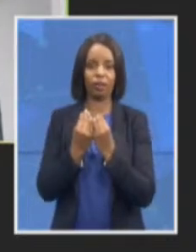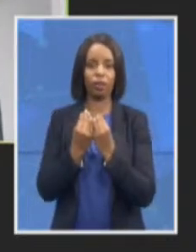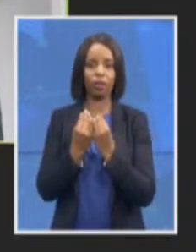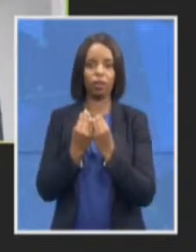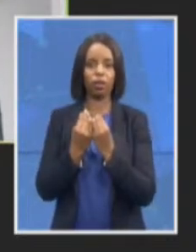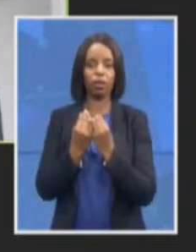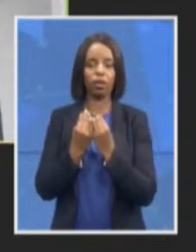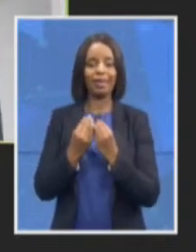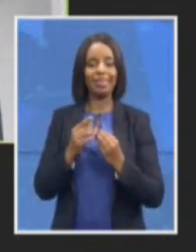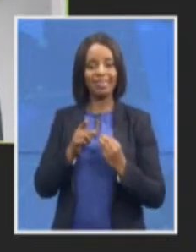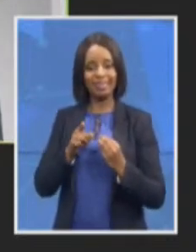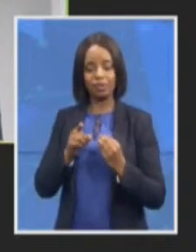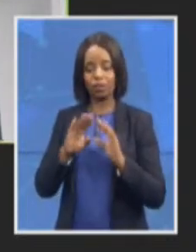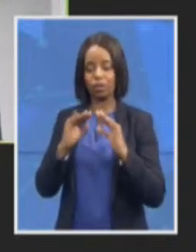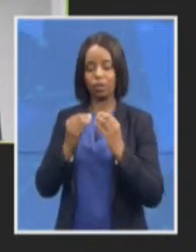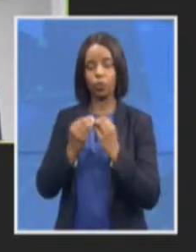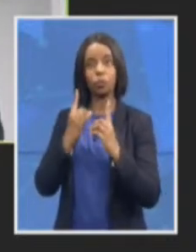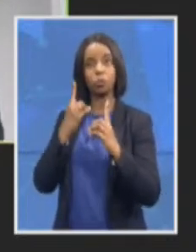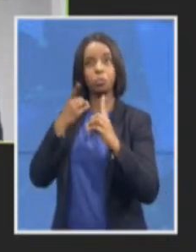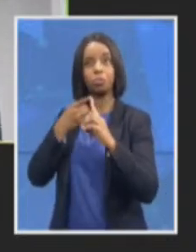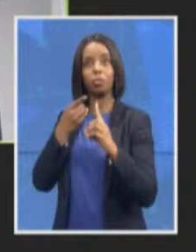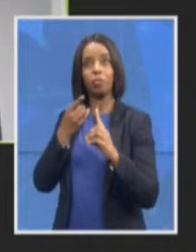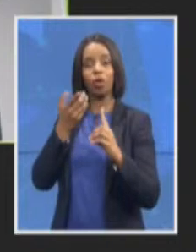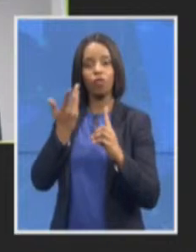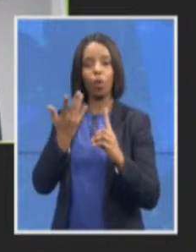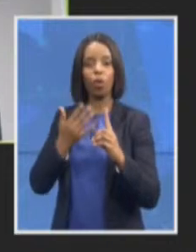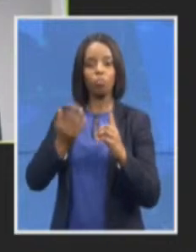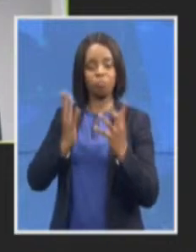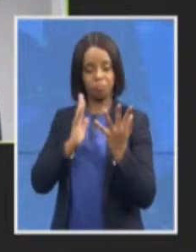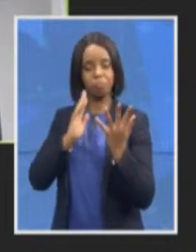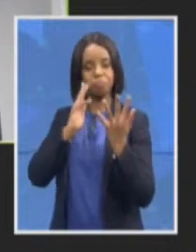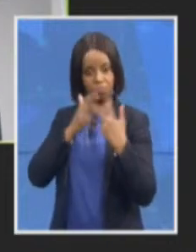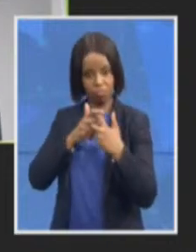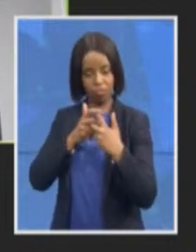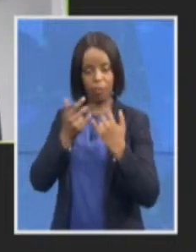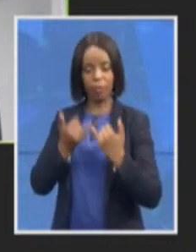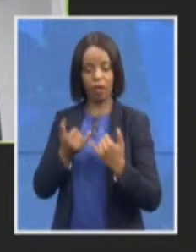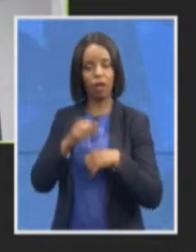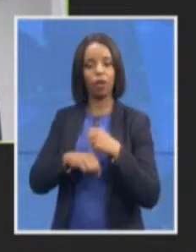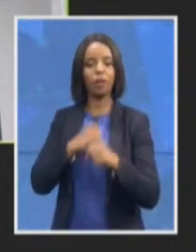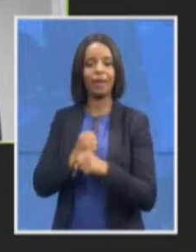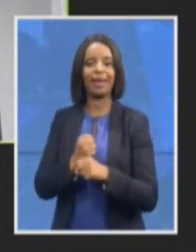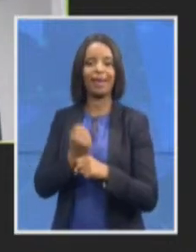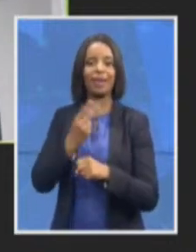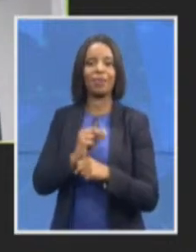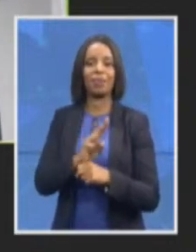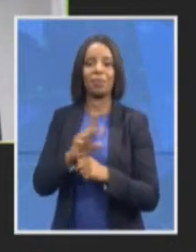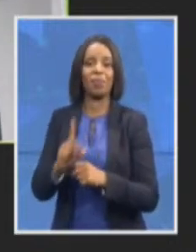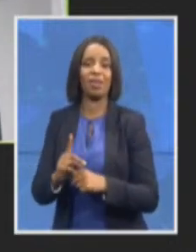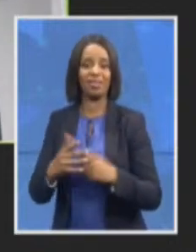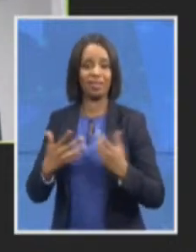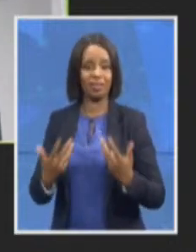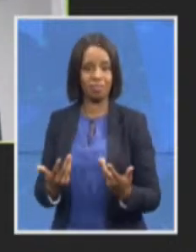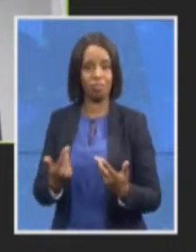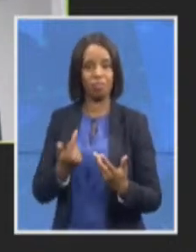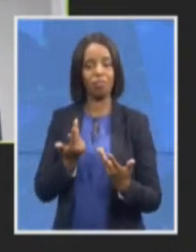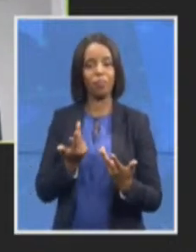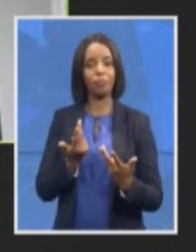21st century and so the support to the core was extremely important and so